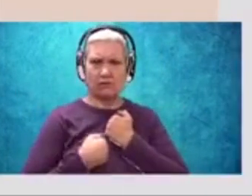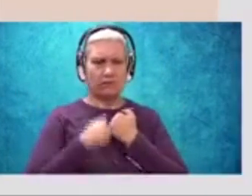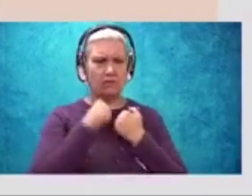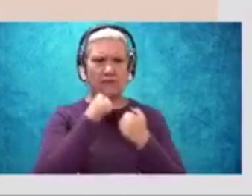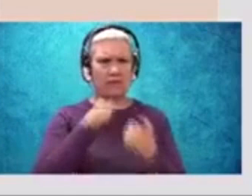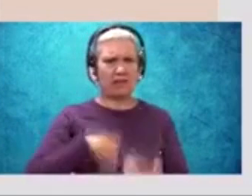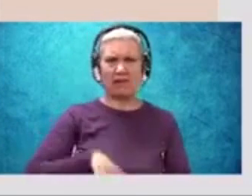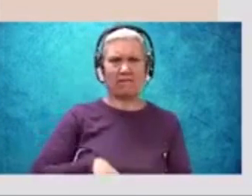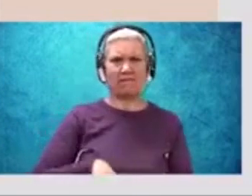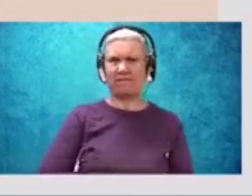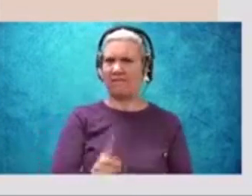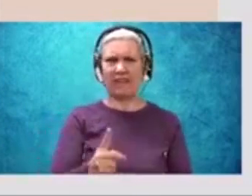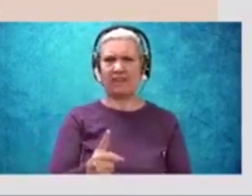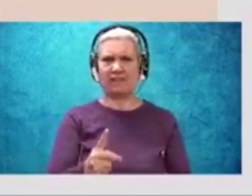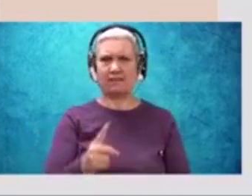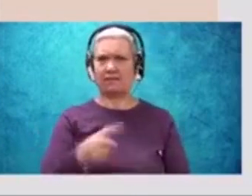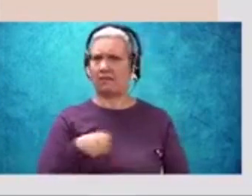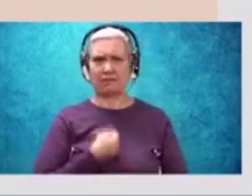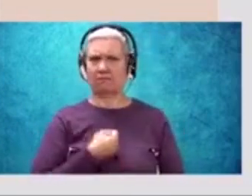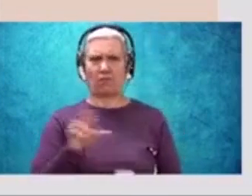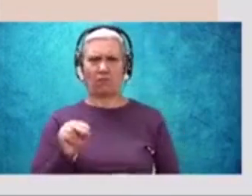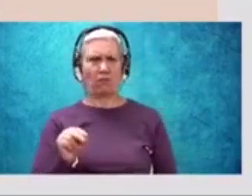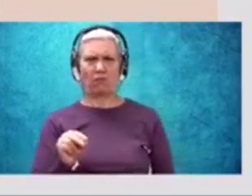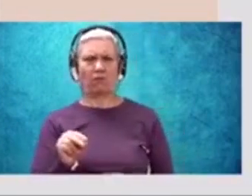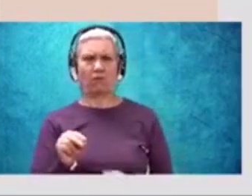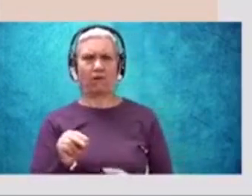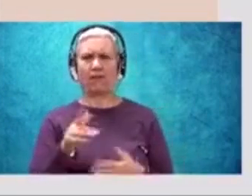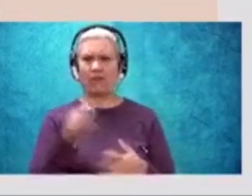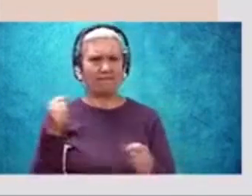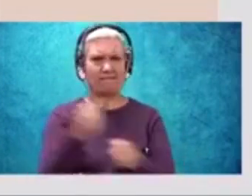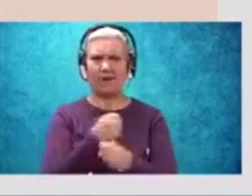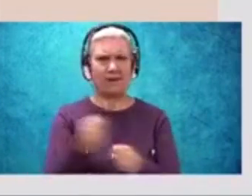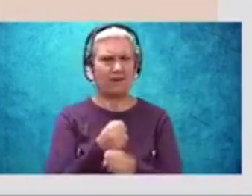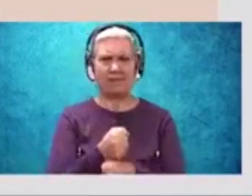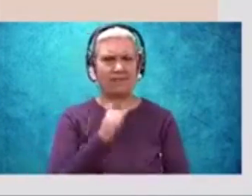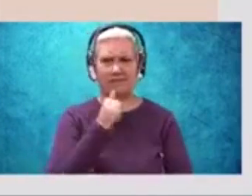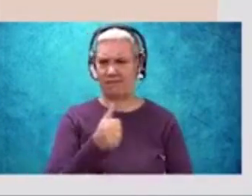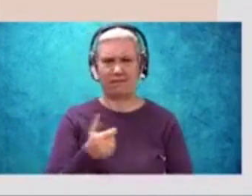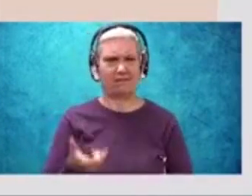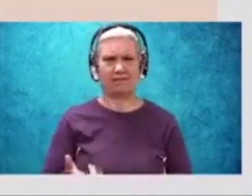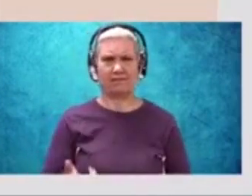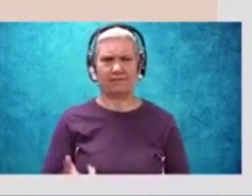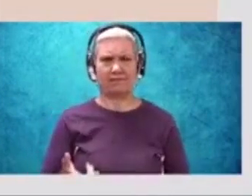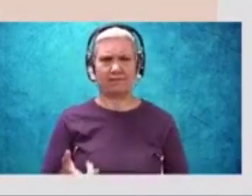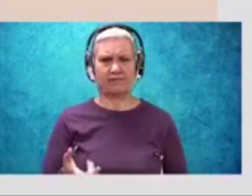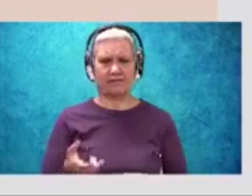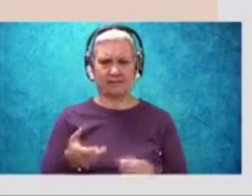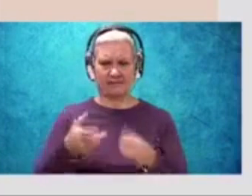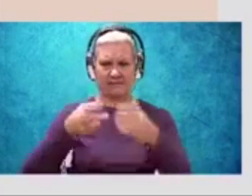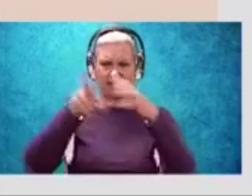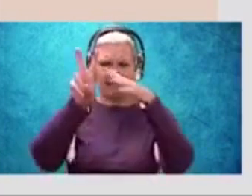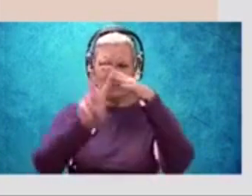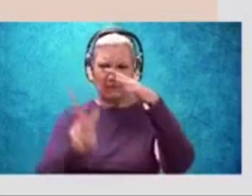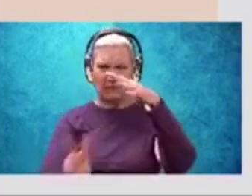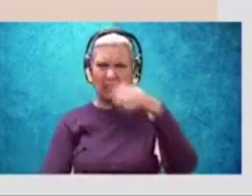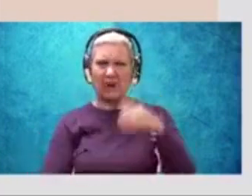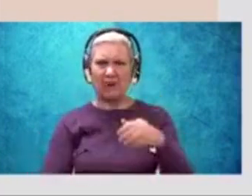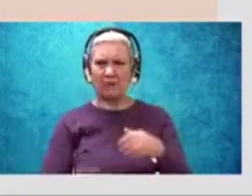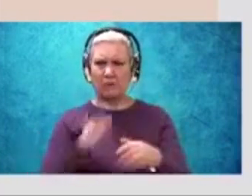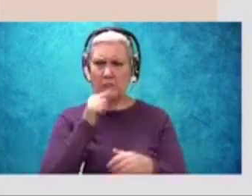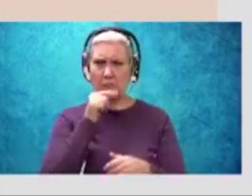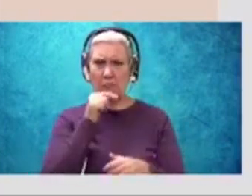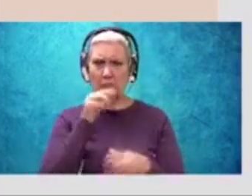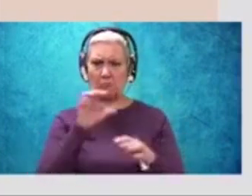us, meaning they're not taking the offense. They're not fighting. Trying to drown the roaches, who's doing the drowning?